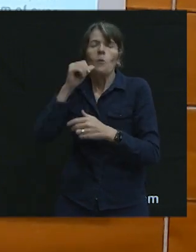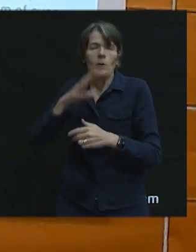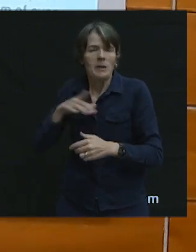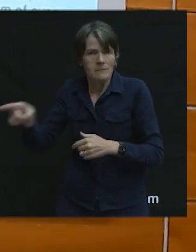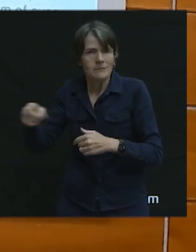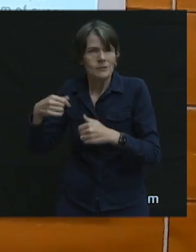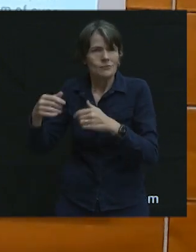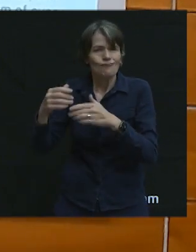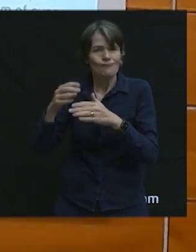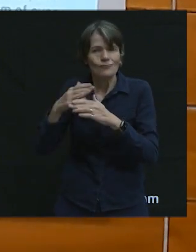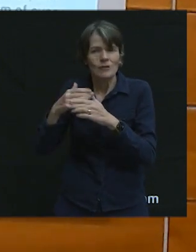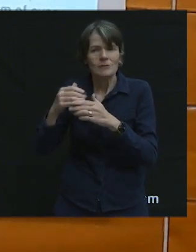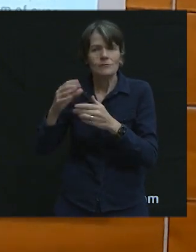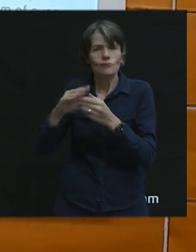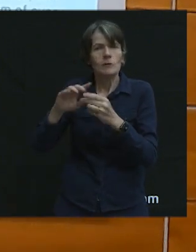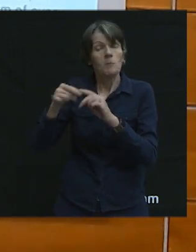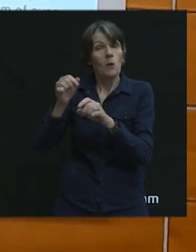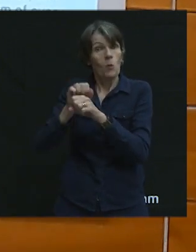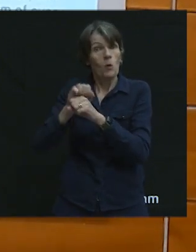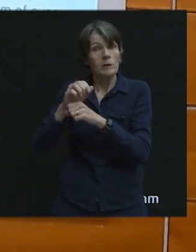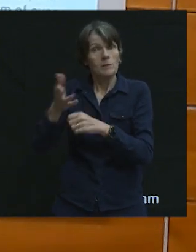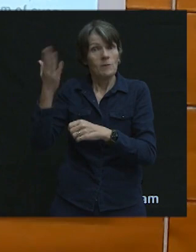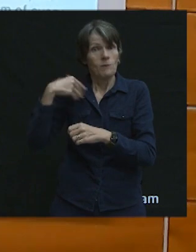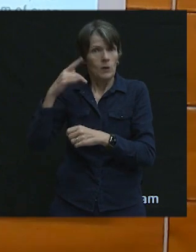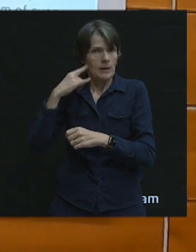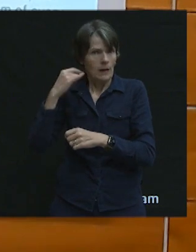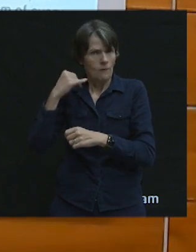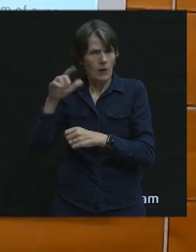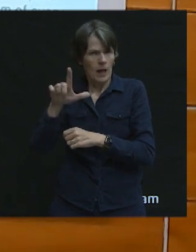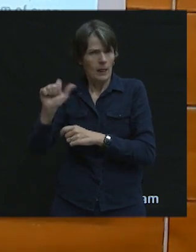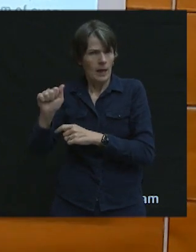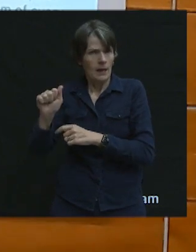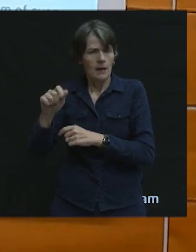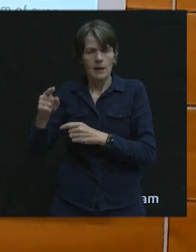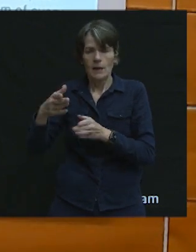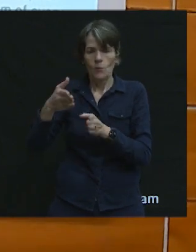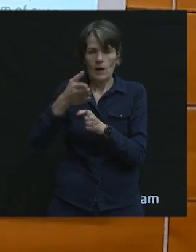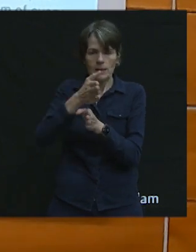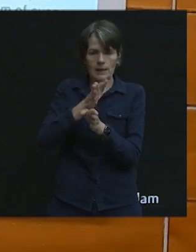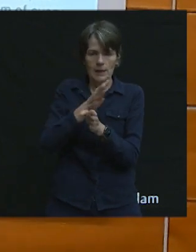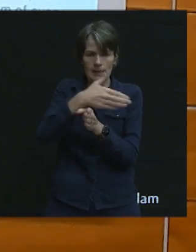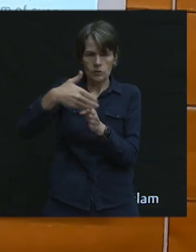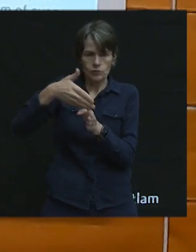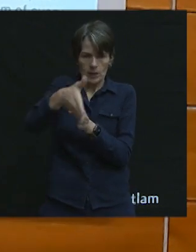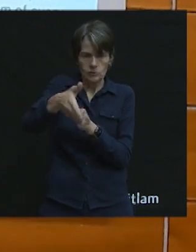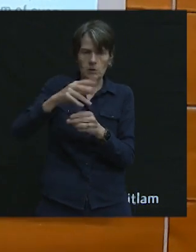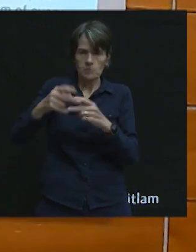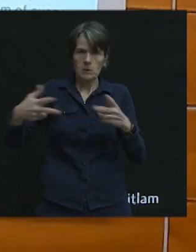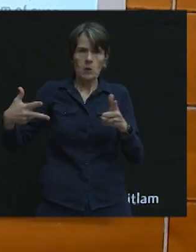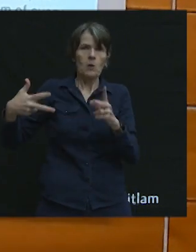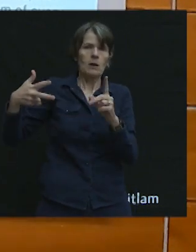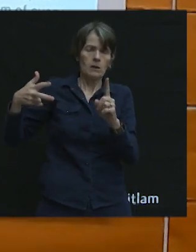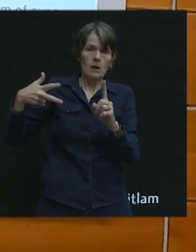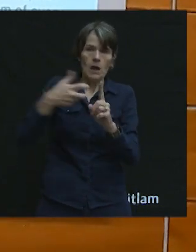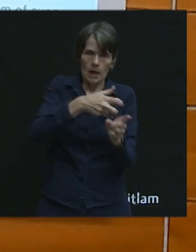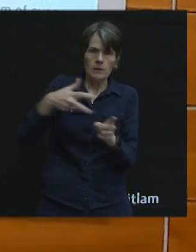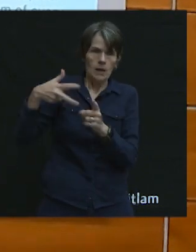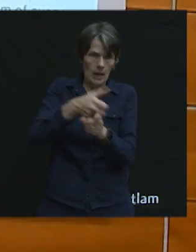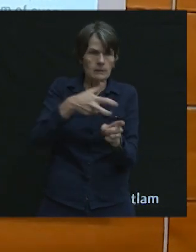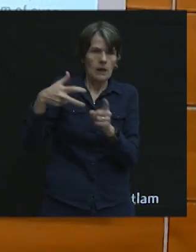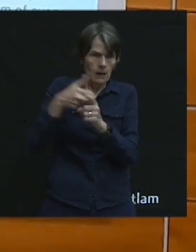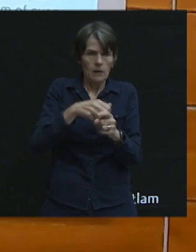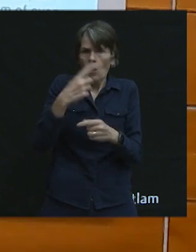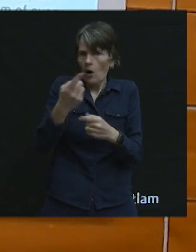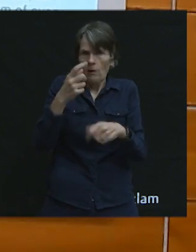looking at working in LA, and there was this one intersection where people kept getting hit, and they couldn't figure it out. They